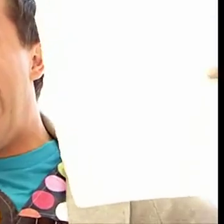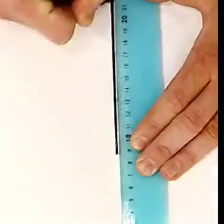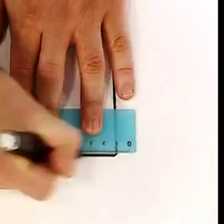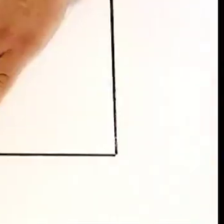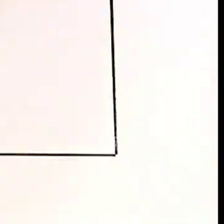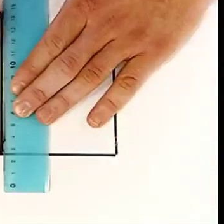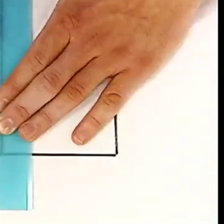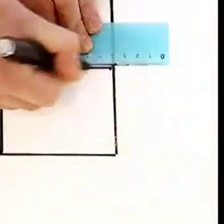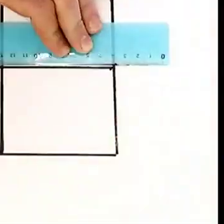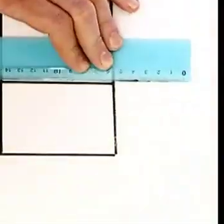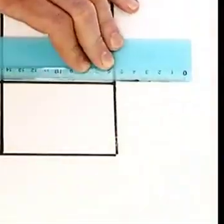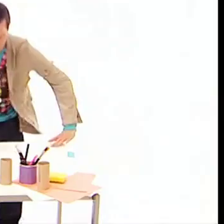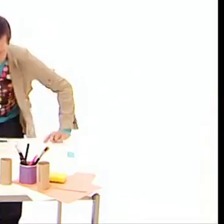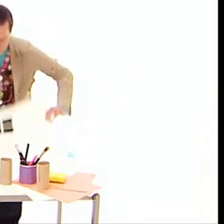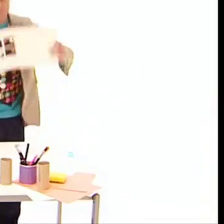Or.